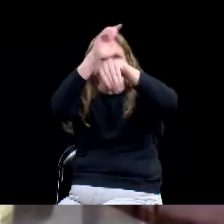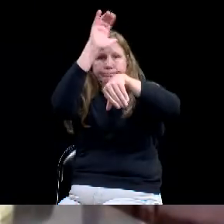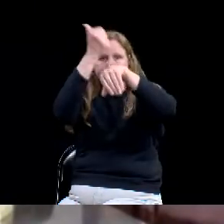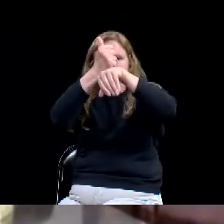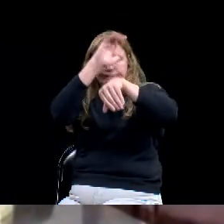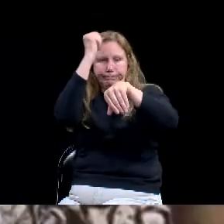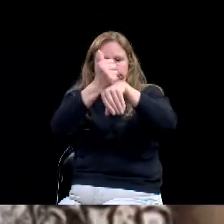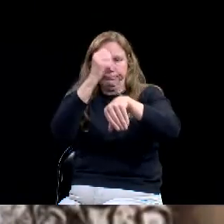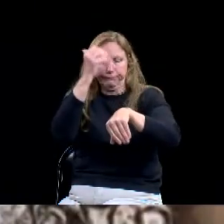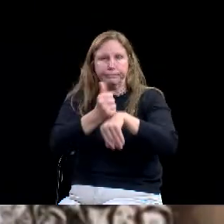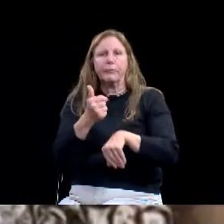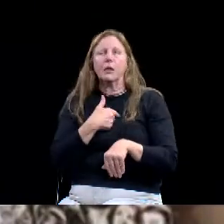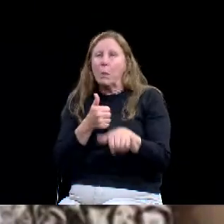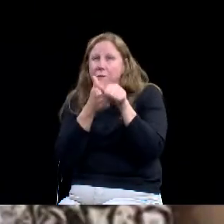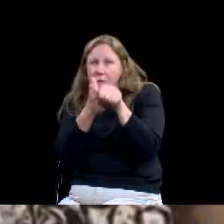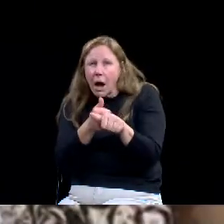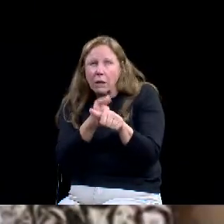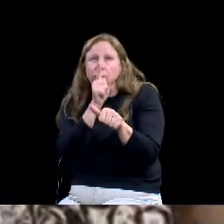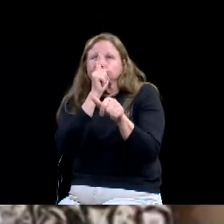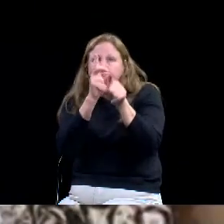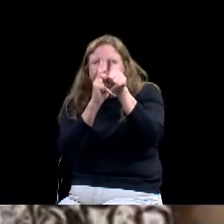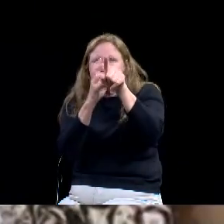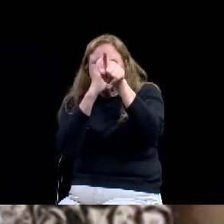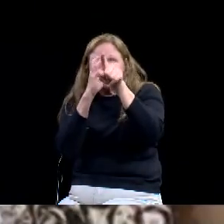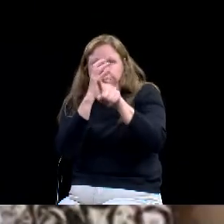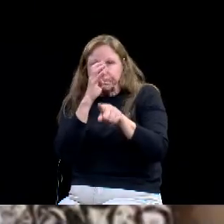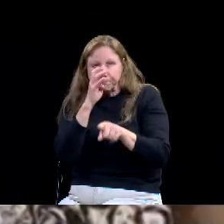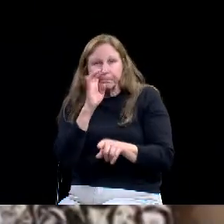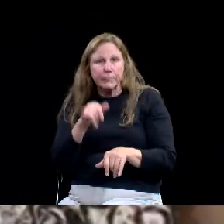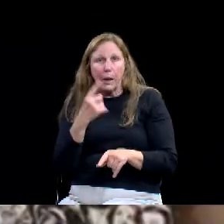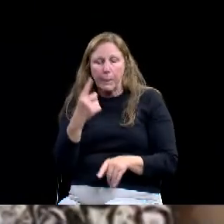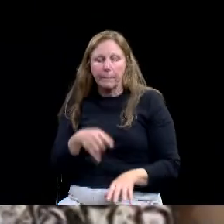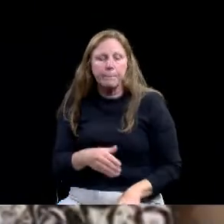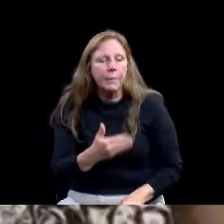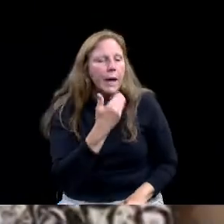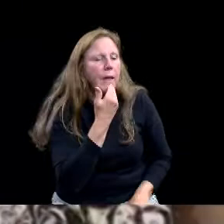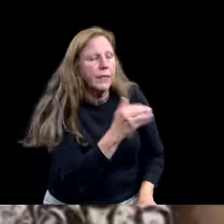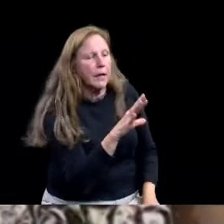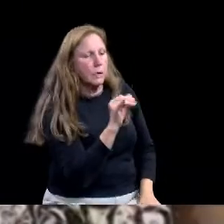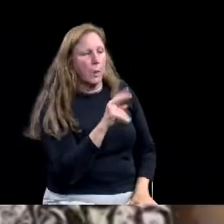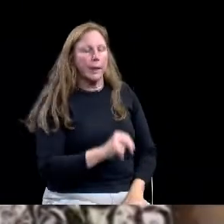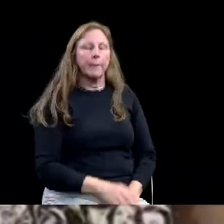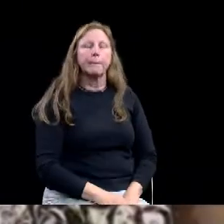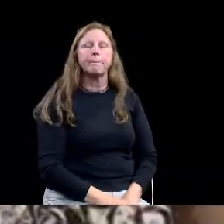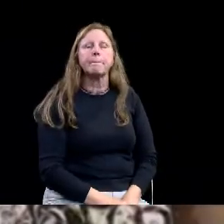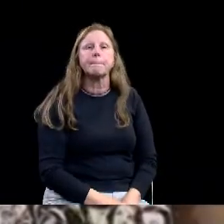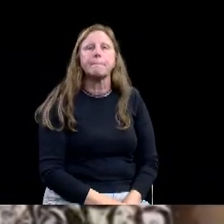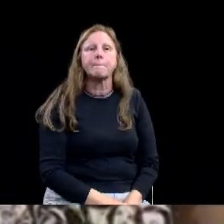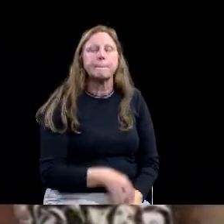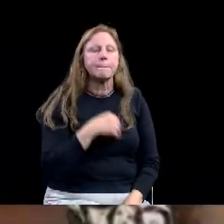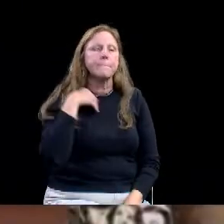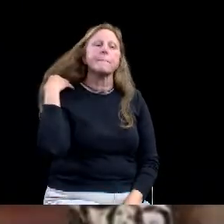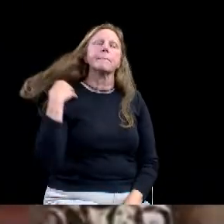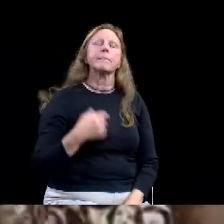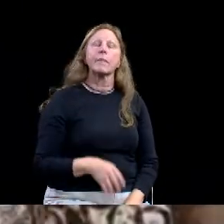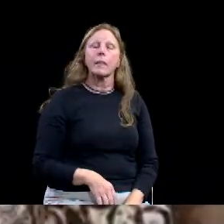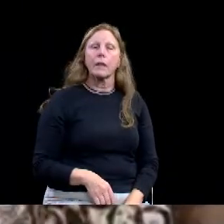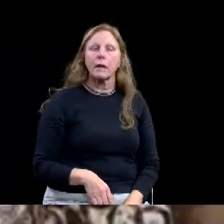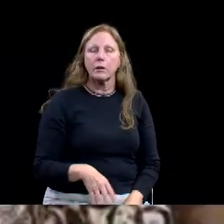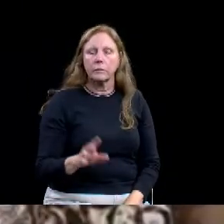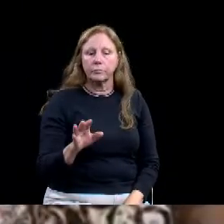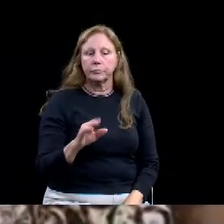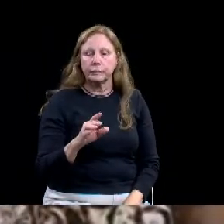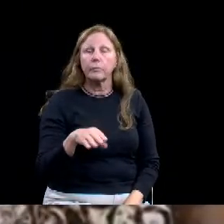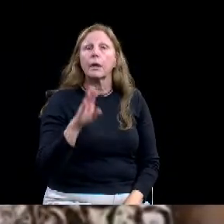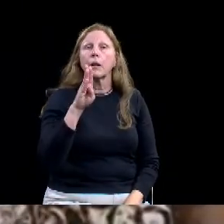Um, just quickly, um, ACM hope is the, the, the monies that we get,